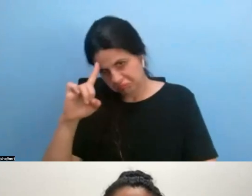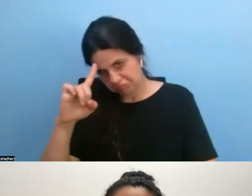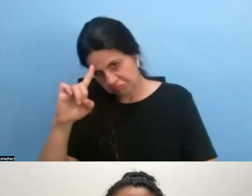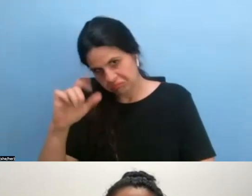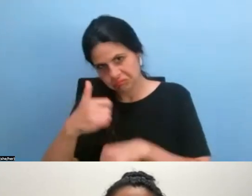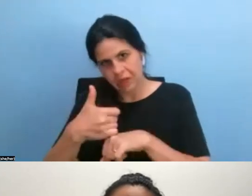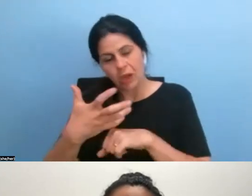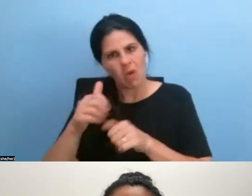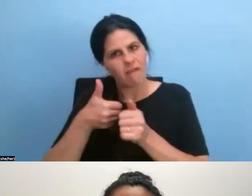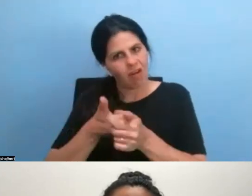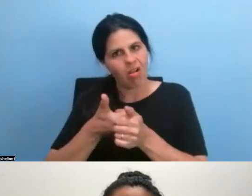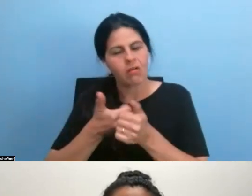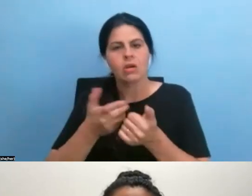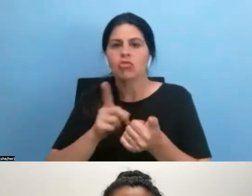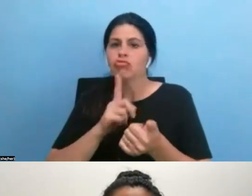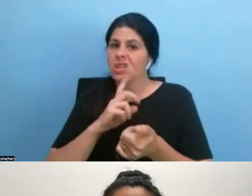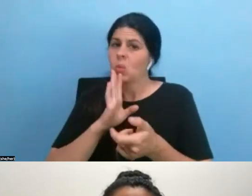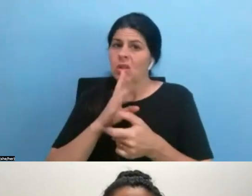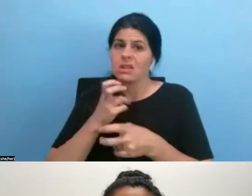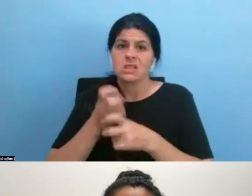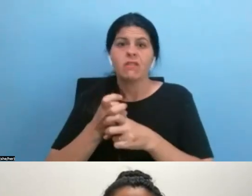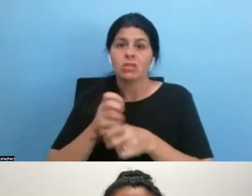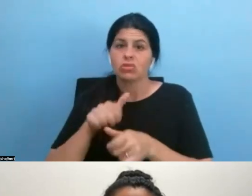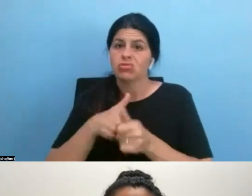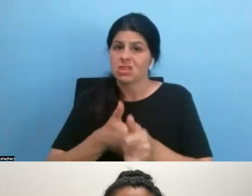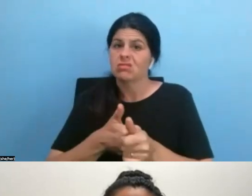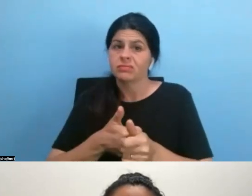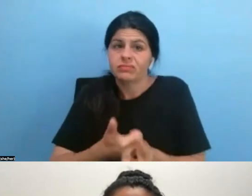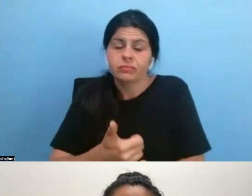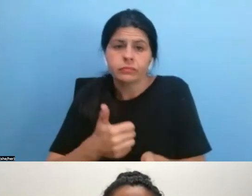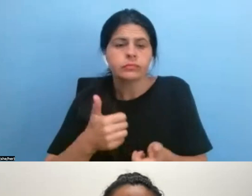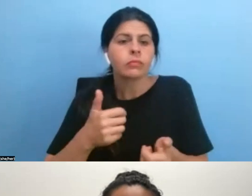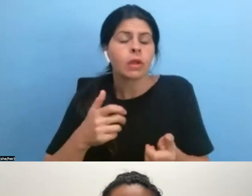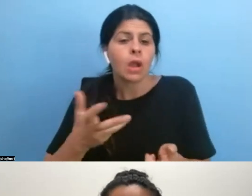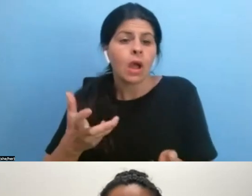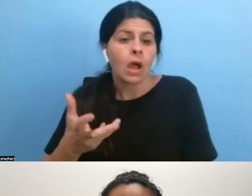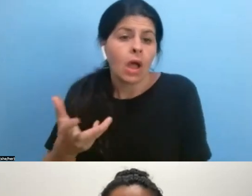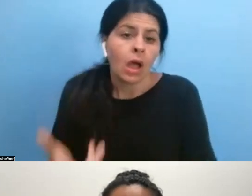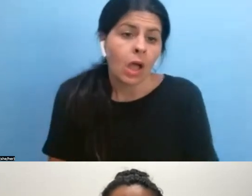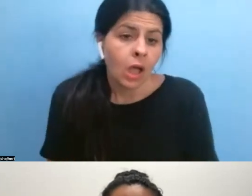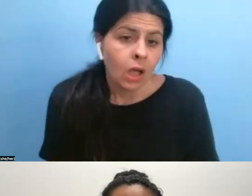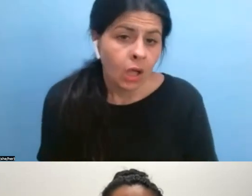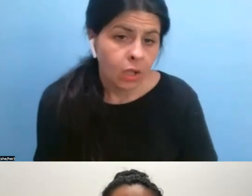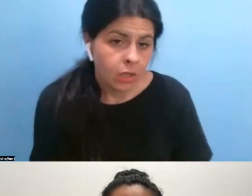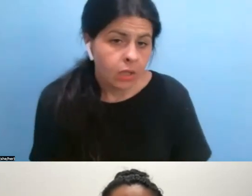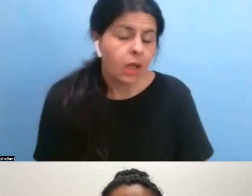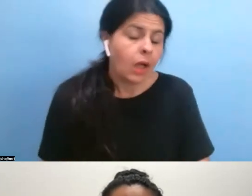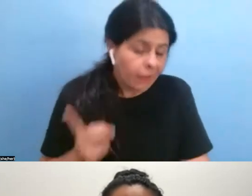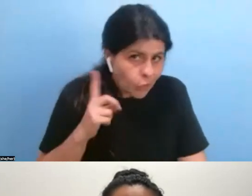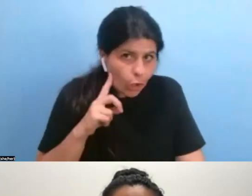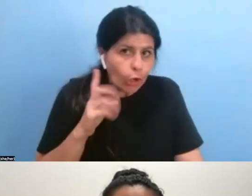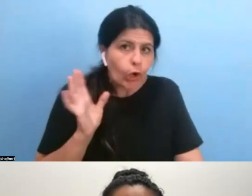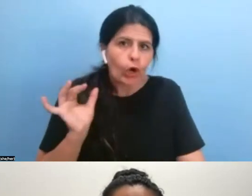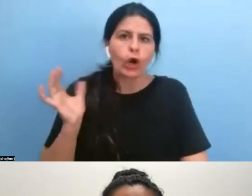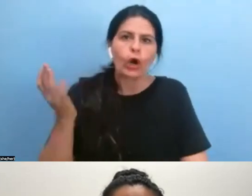and it's going to be very difficult to stick to it. Um, I will say I have heard of similar situations from line